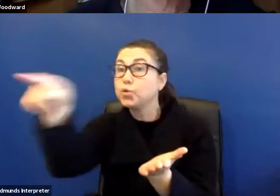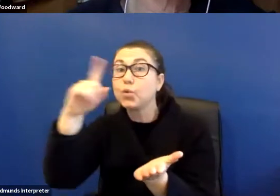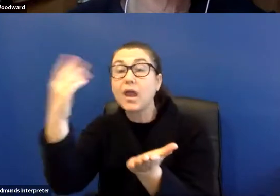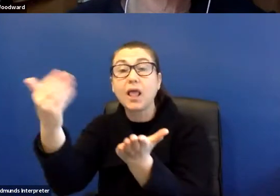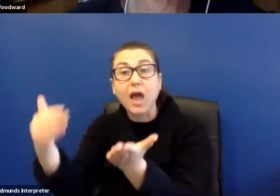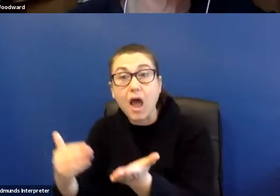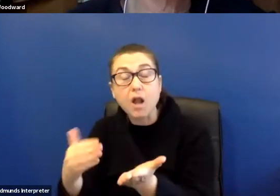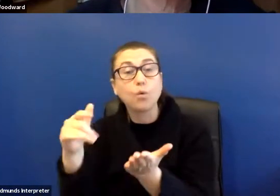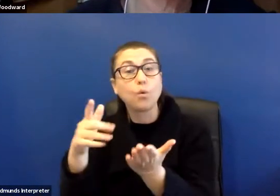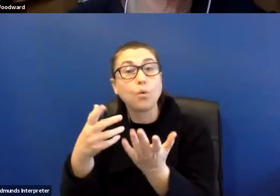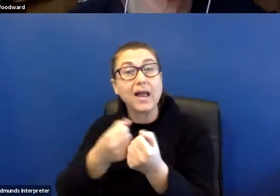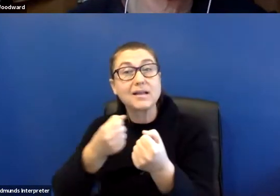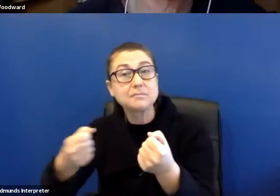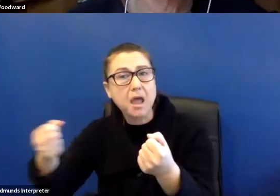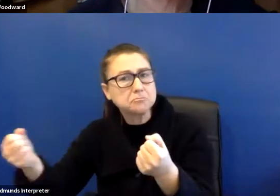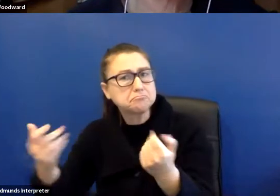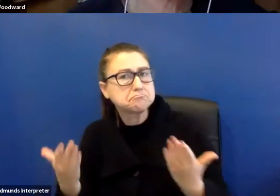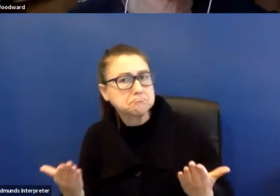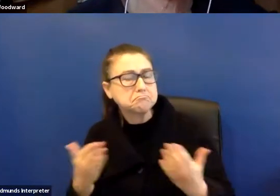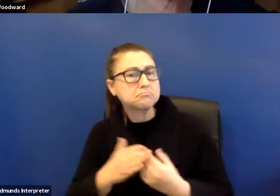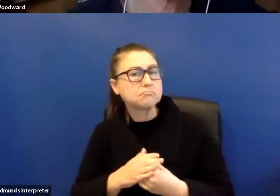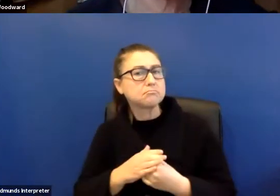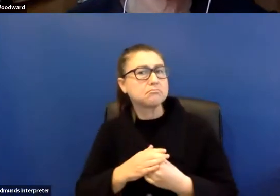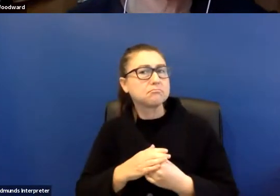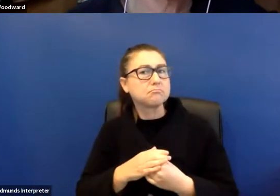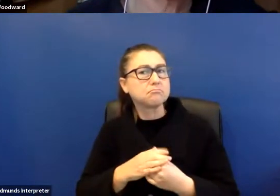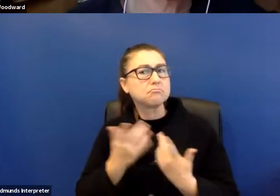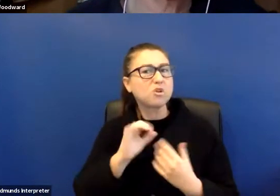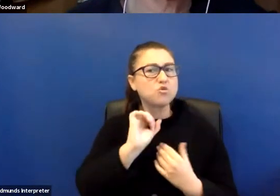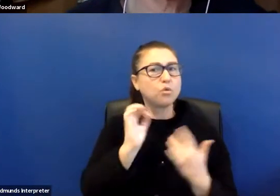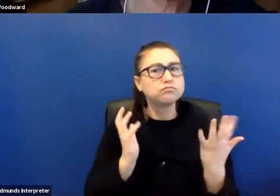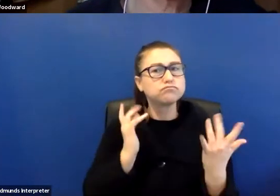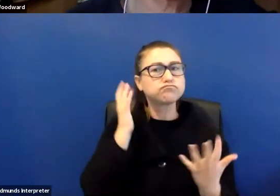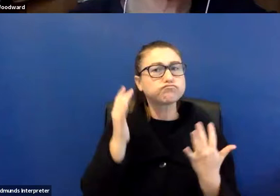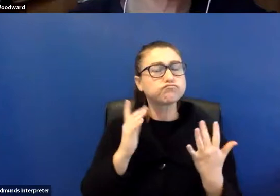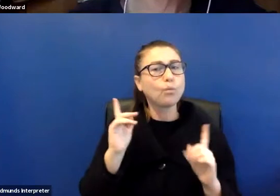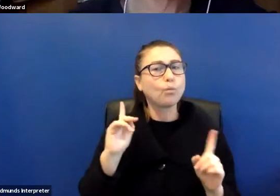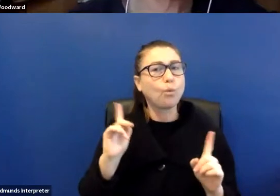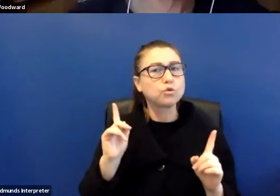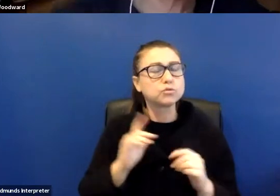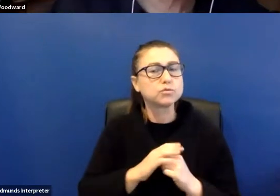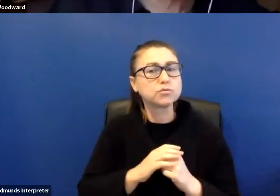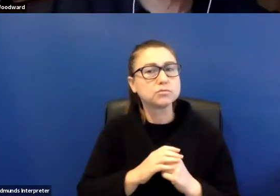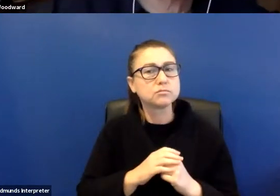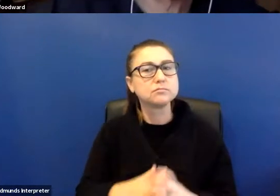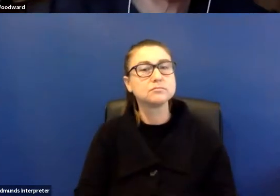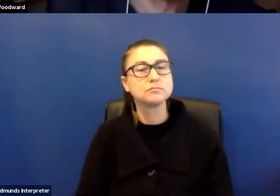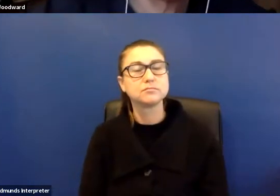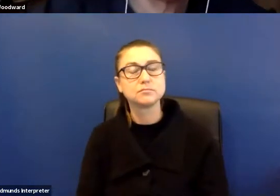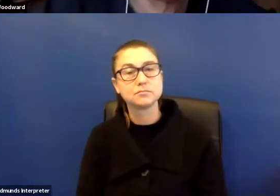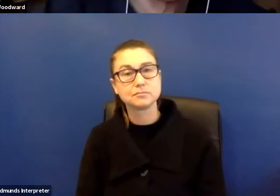that kind of language? What's the approach for the shared language?